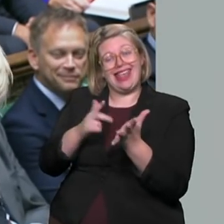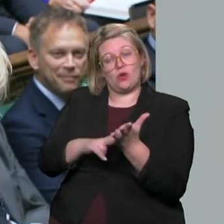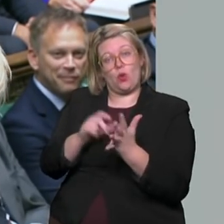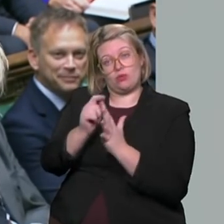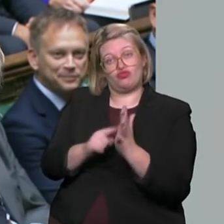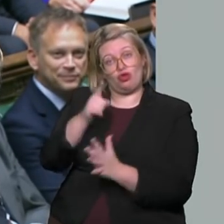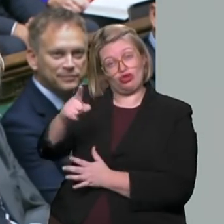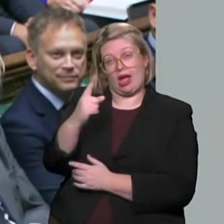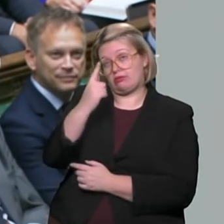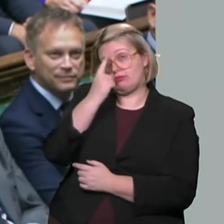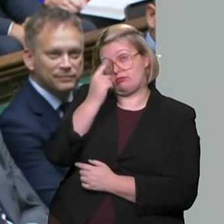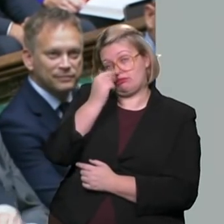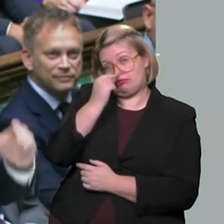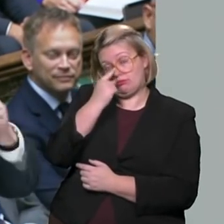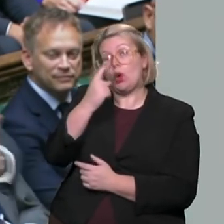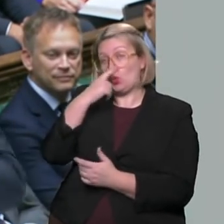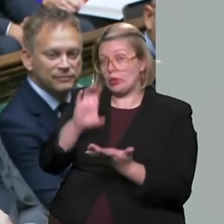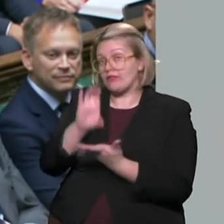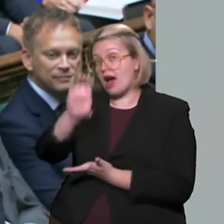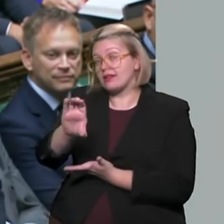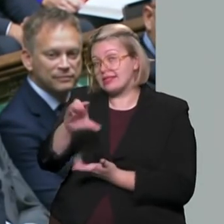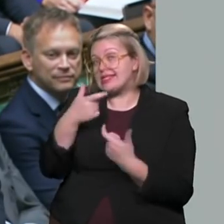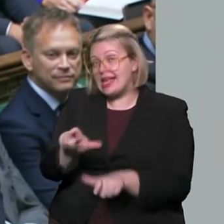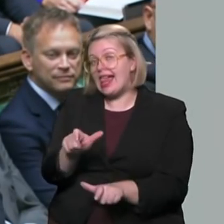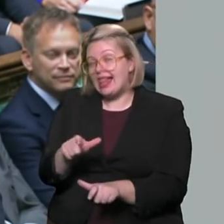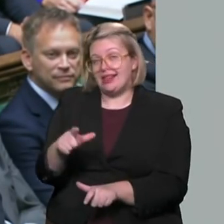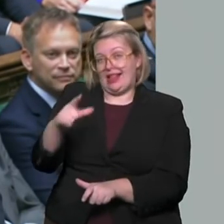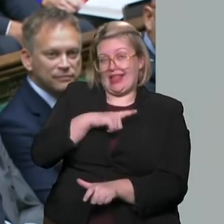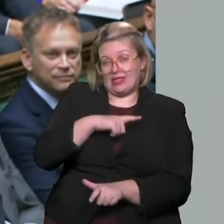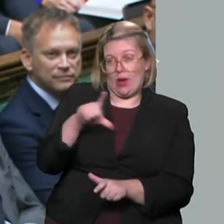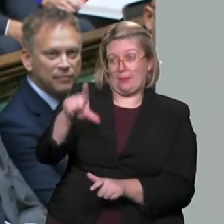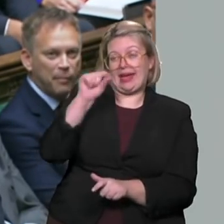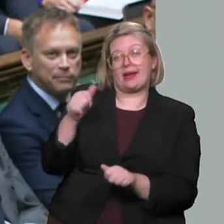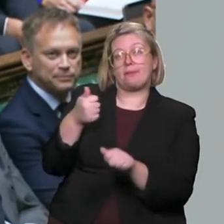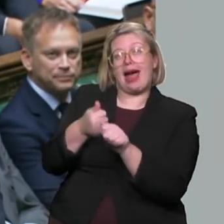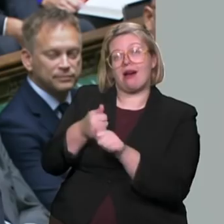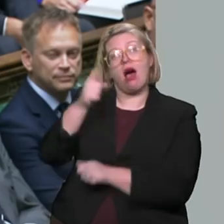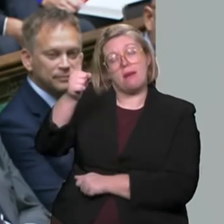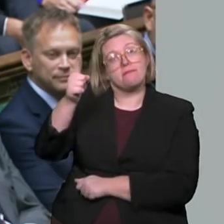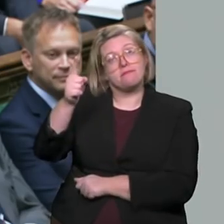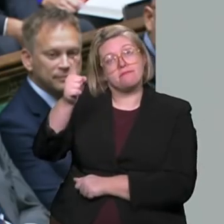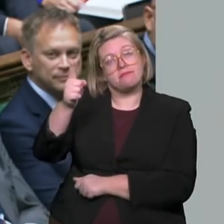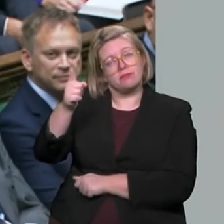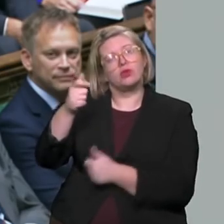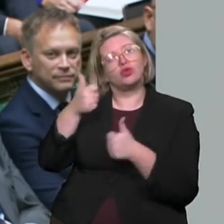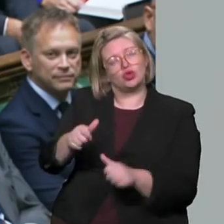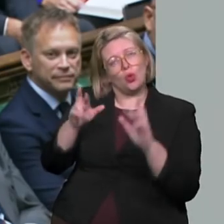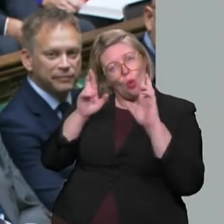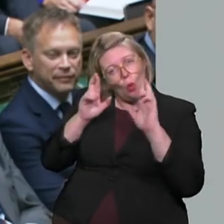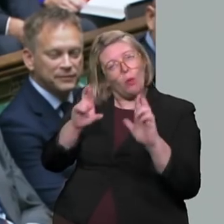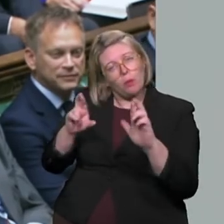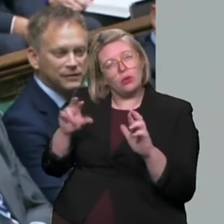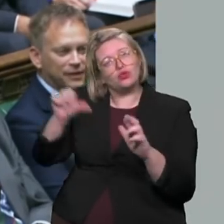project still has strong potential, and that is why it has been selected as a reserve cluster. He should keep hope